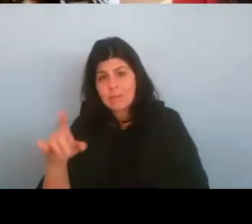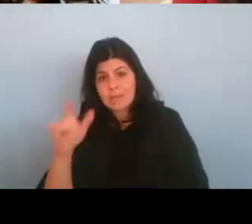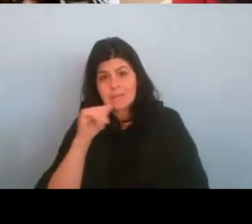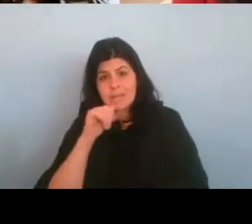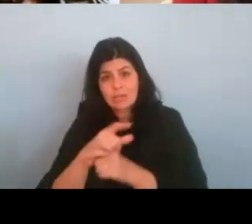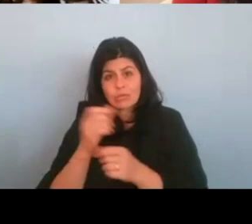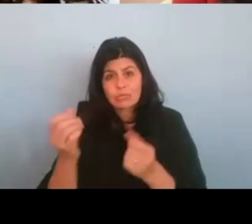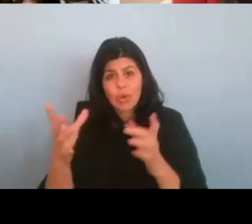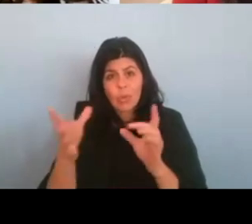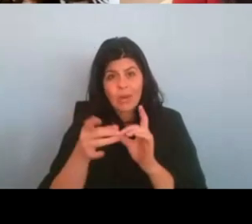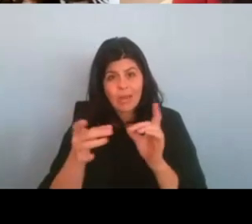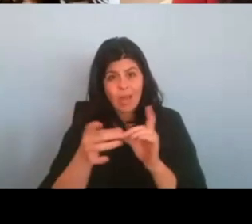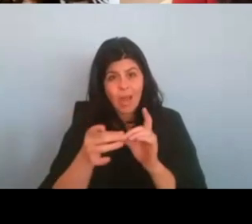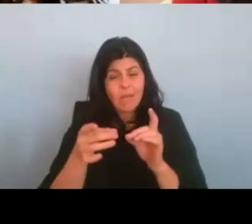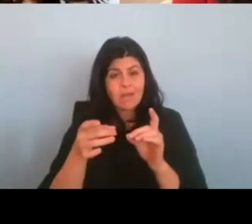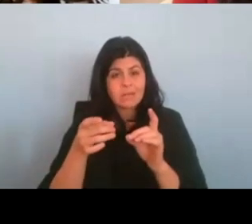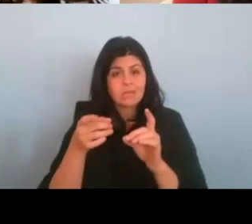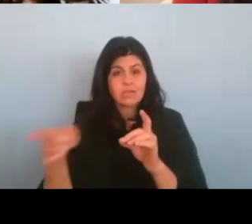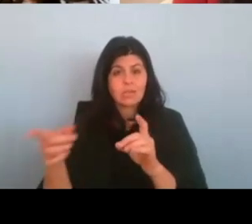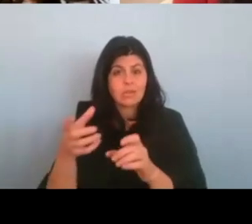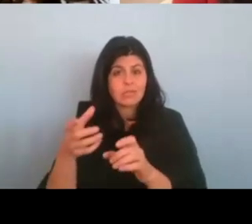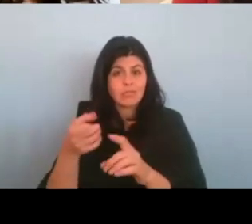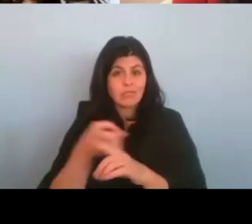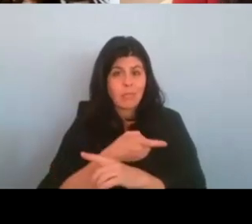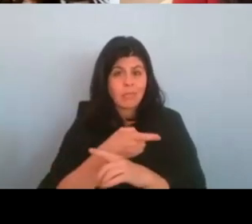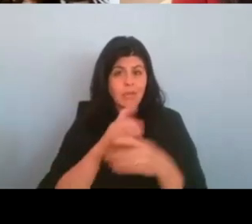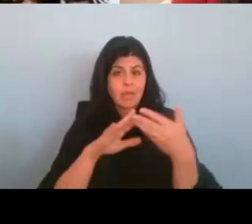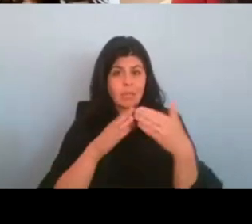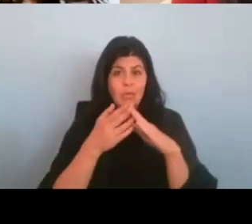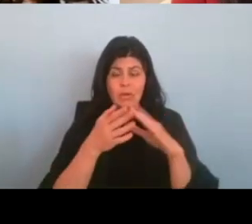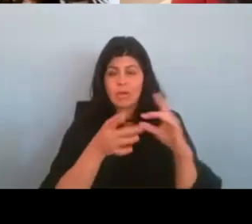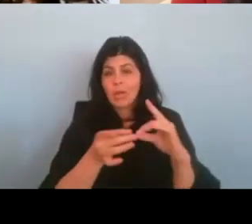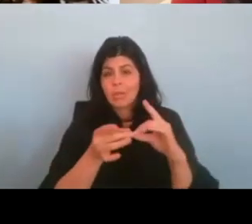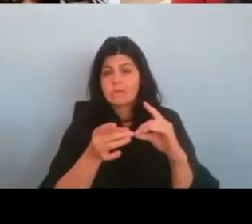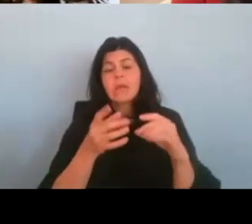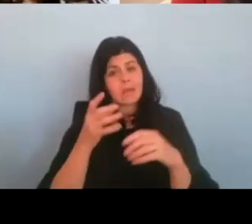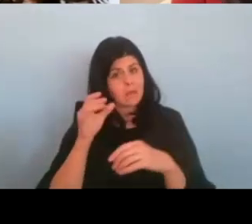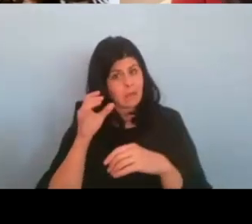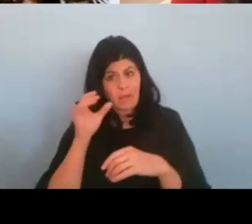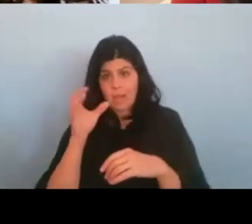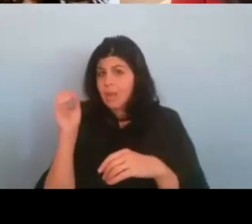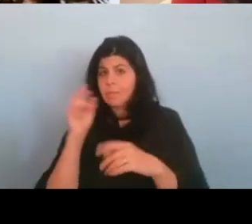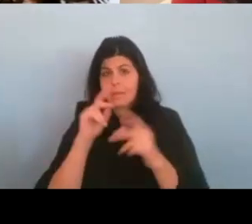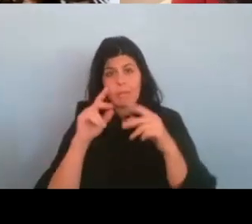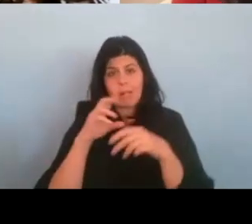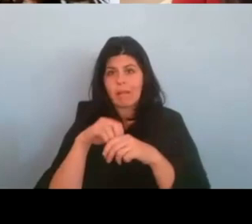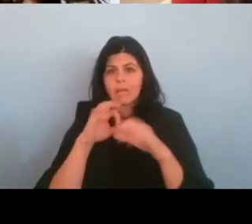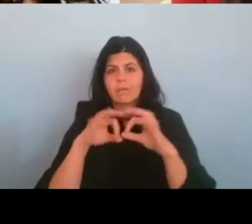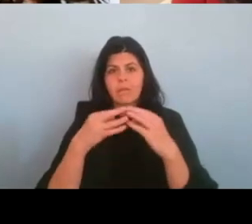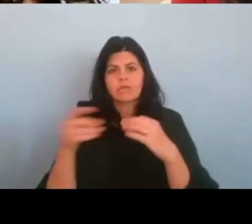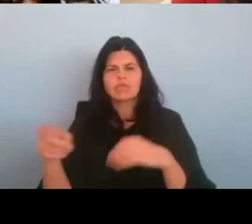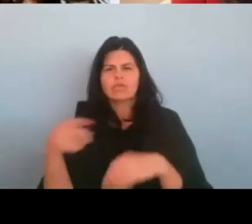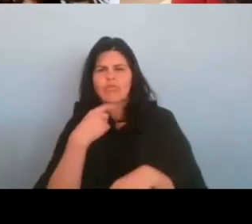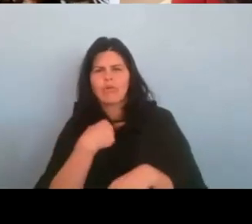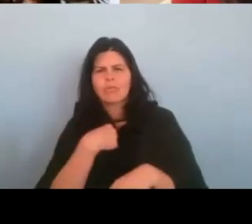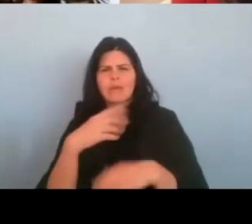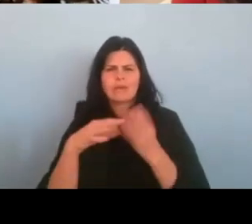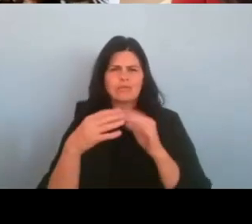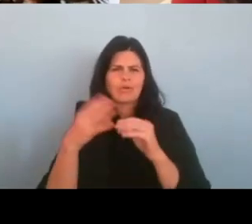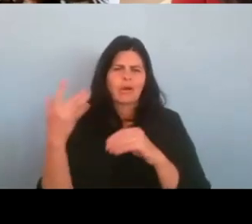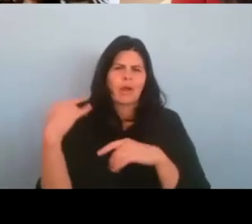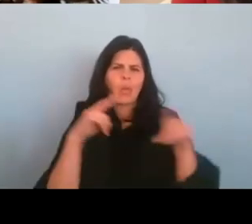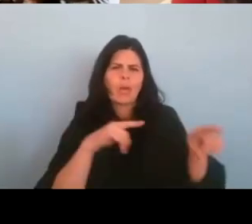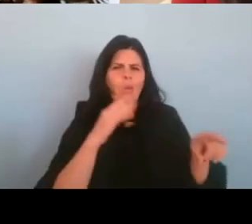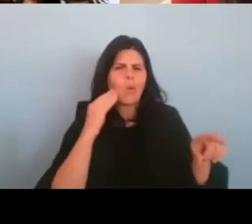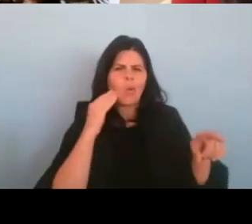the community, even honestly, people in our family was, um, actually, she told me this story when I was home for the last screening, we had